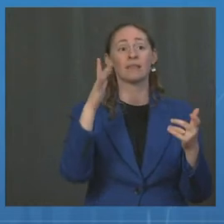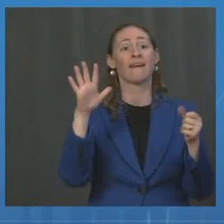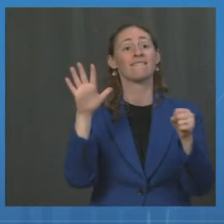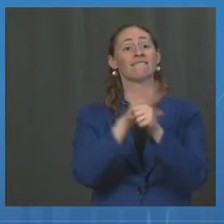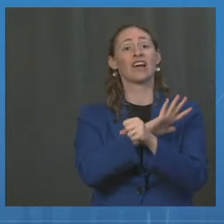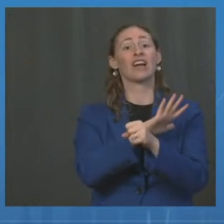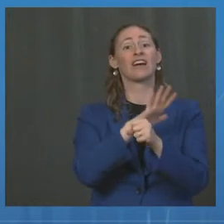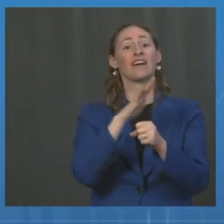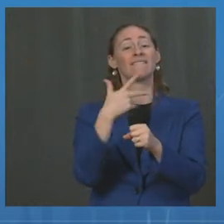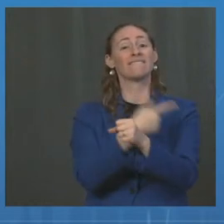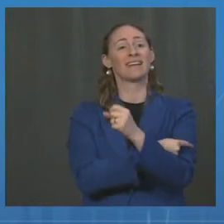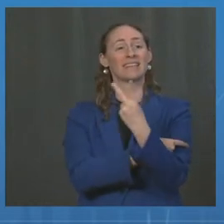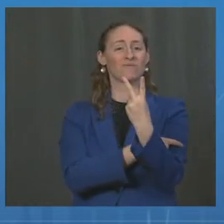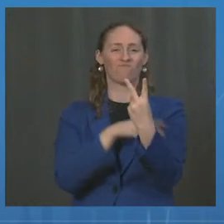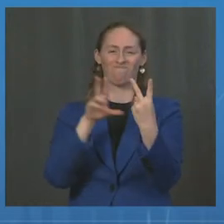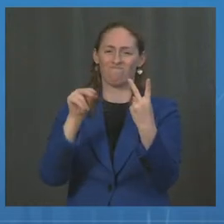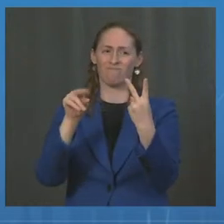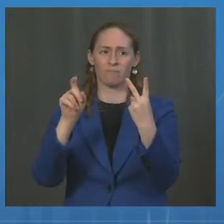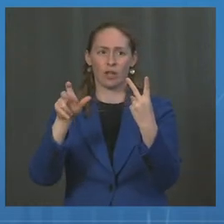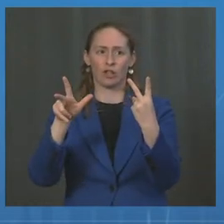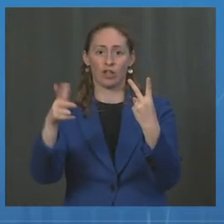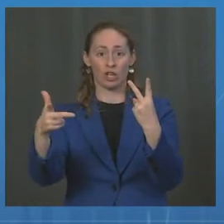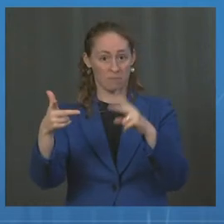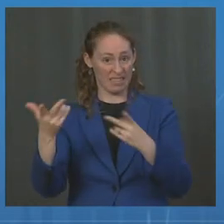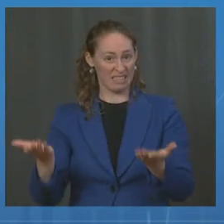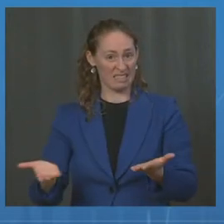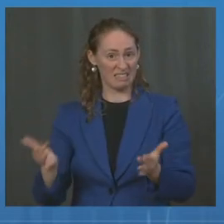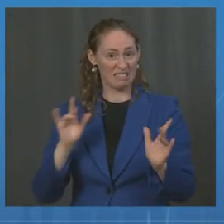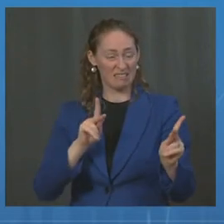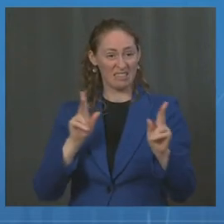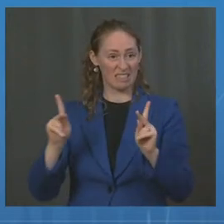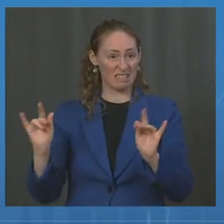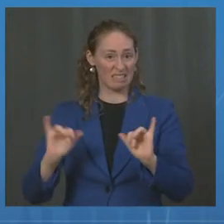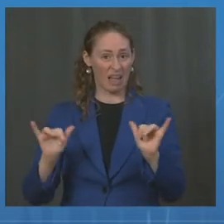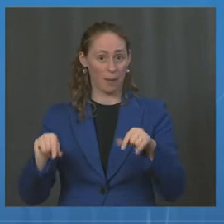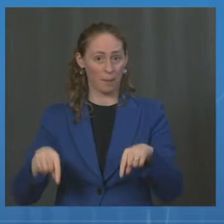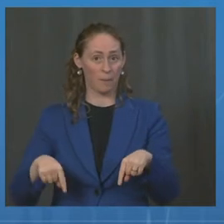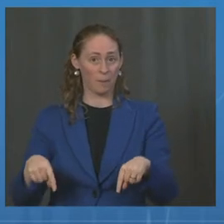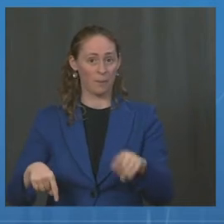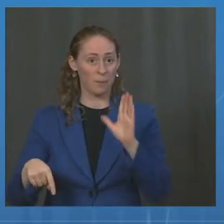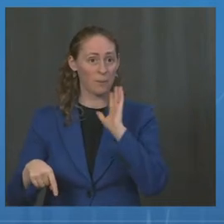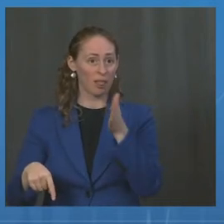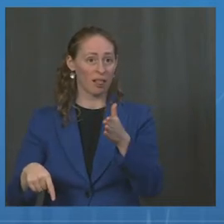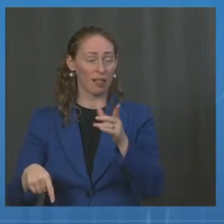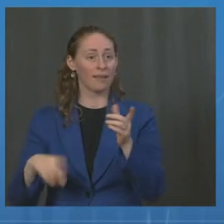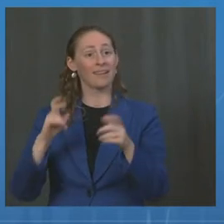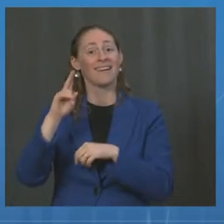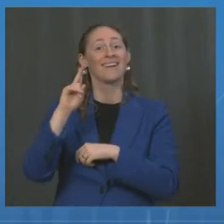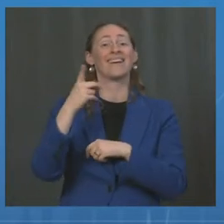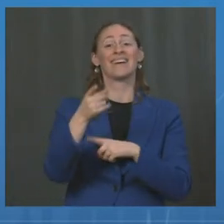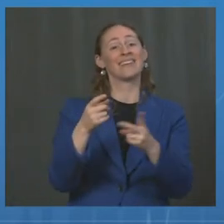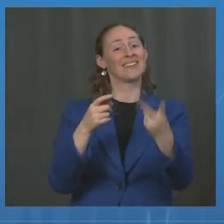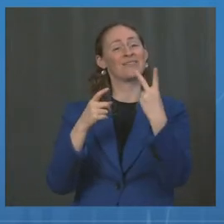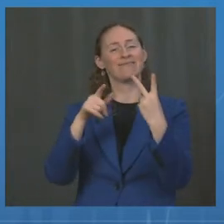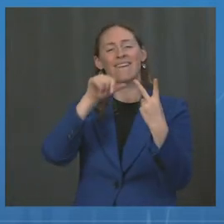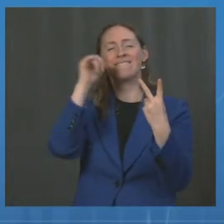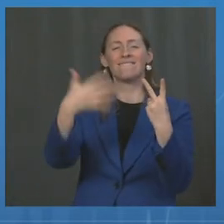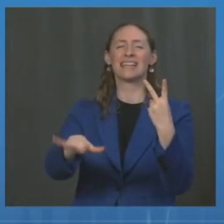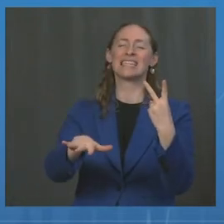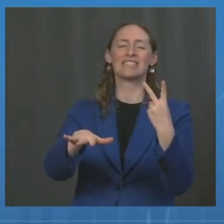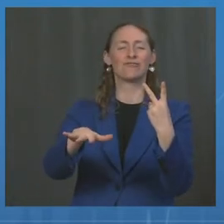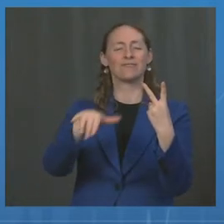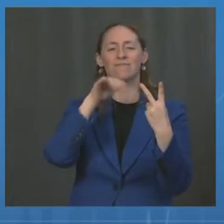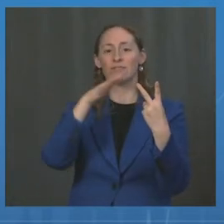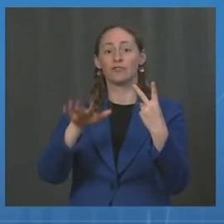a similar change in the United States, that a third dose after that eight-month waiting period will be required to be, quote-unquote,